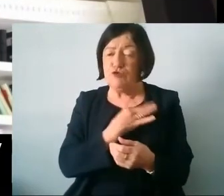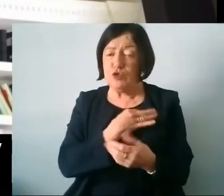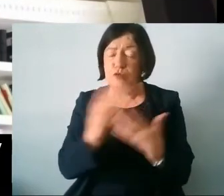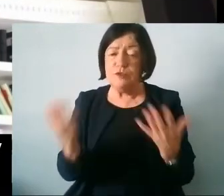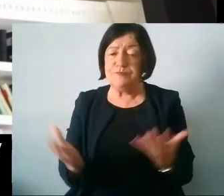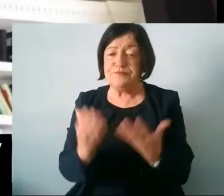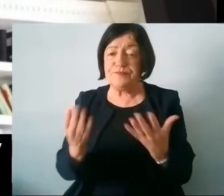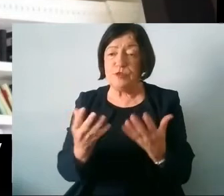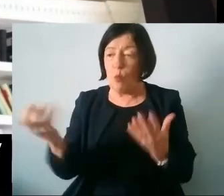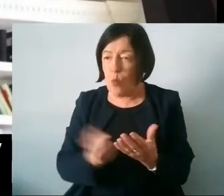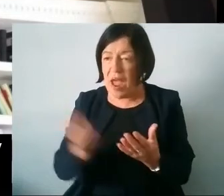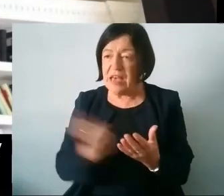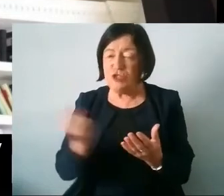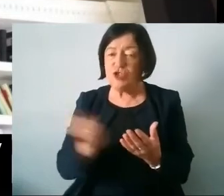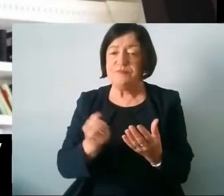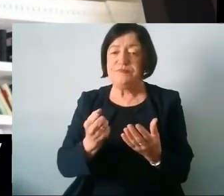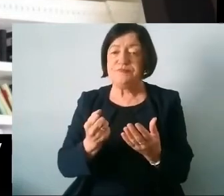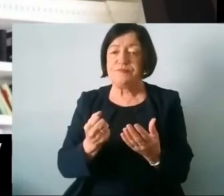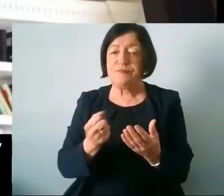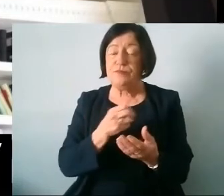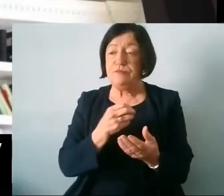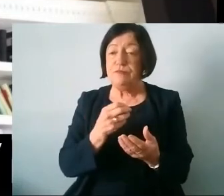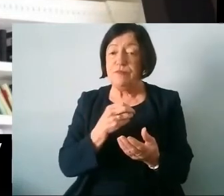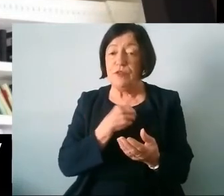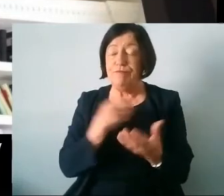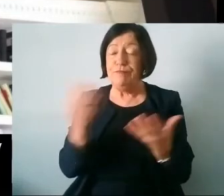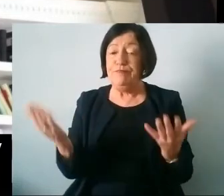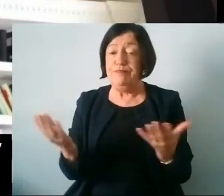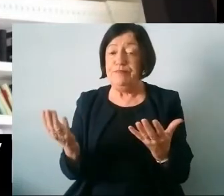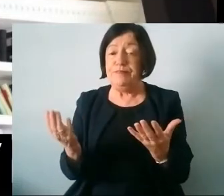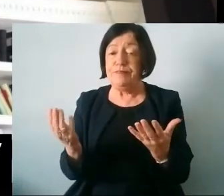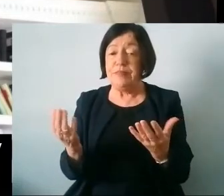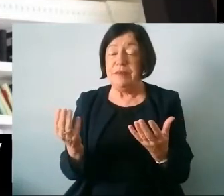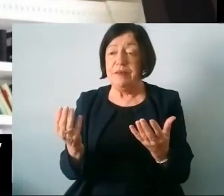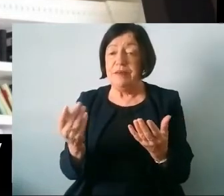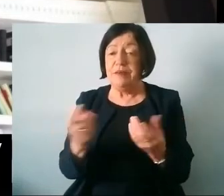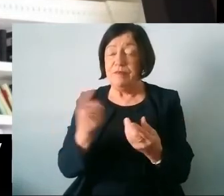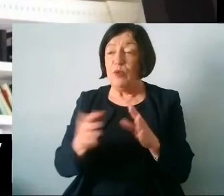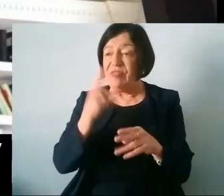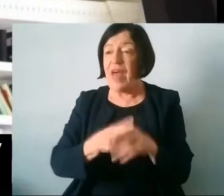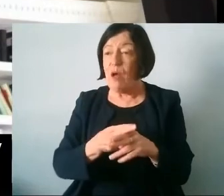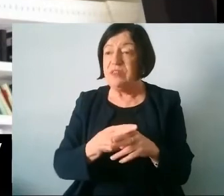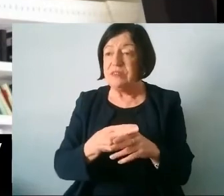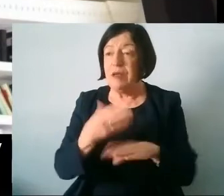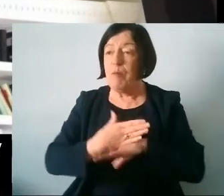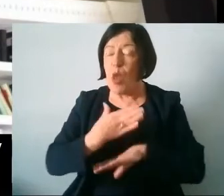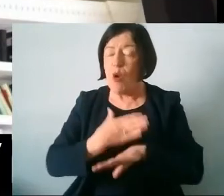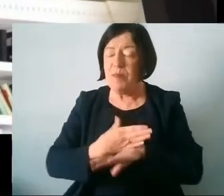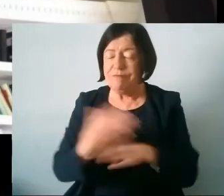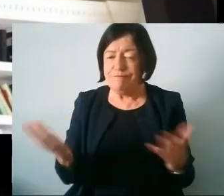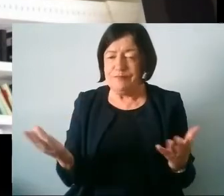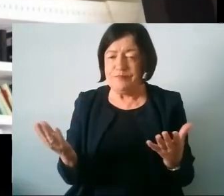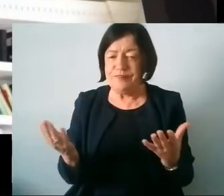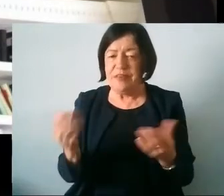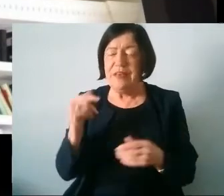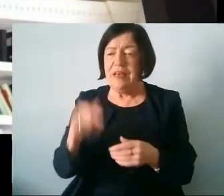wage or salary coming in to really um um being without employment and that